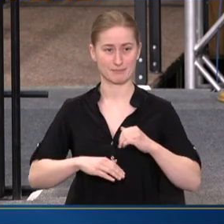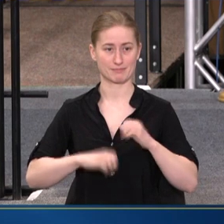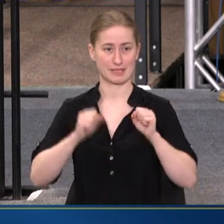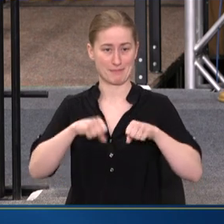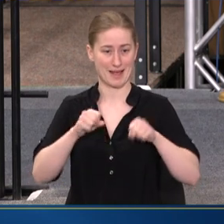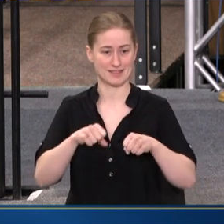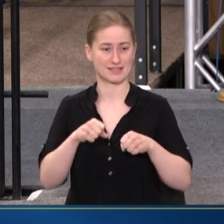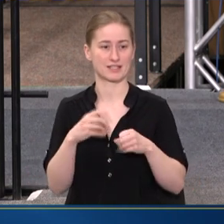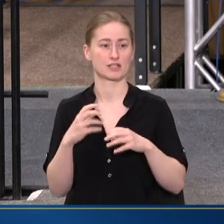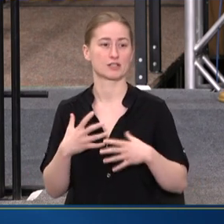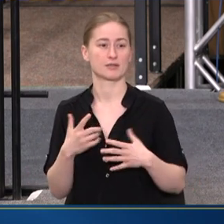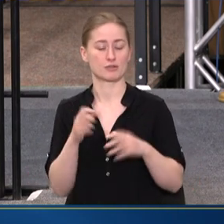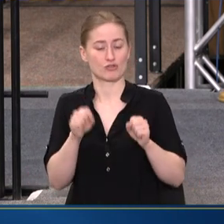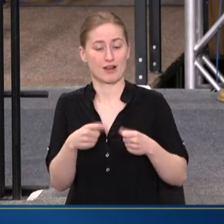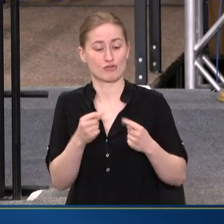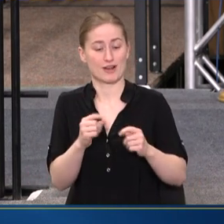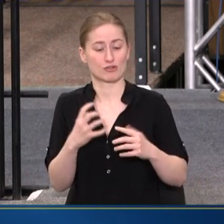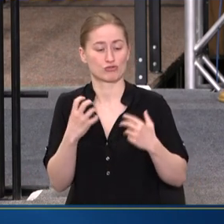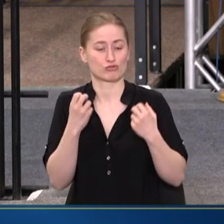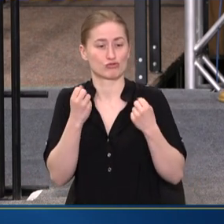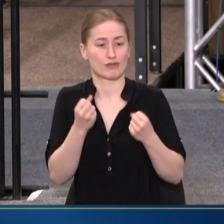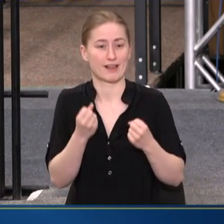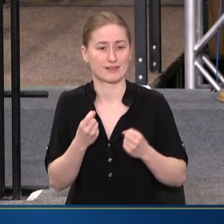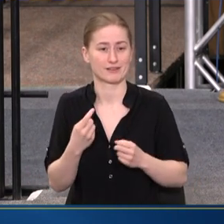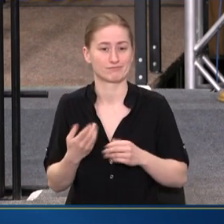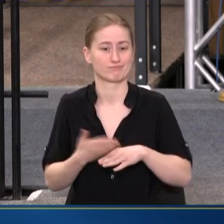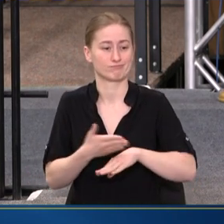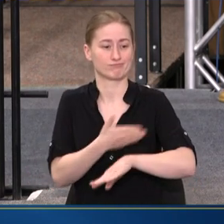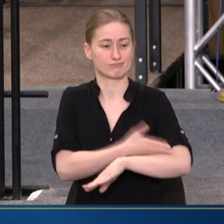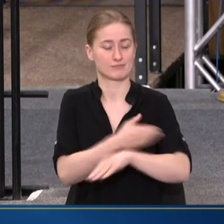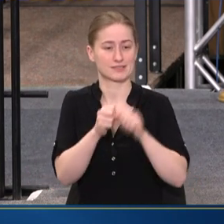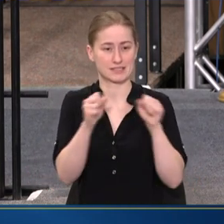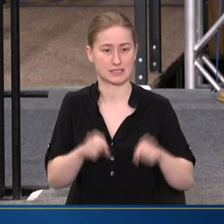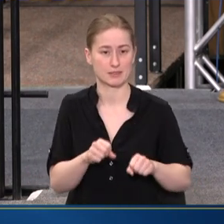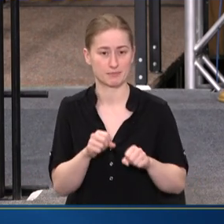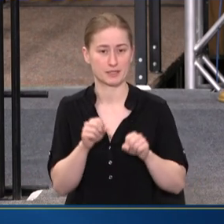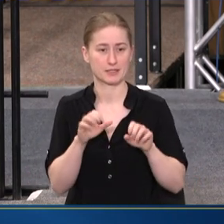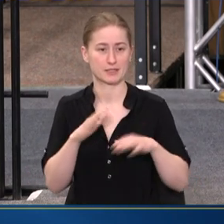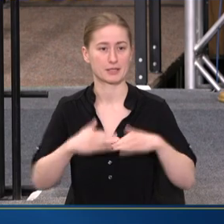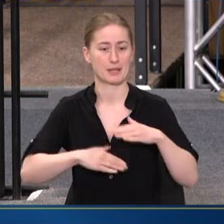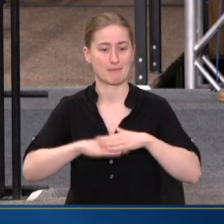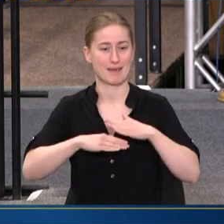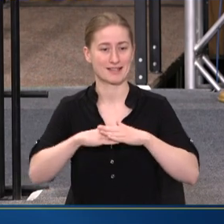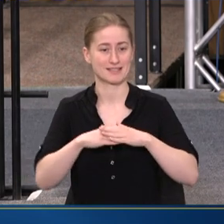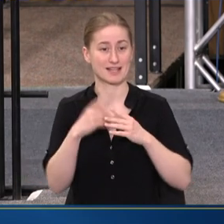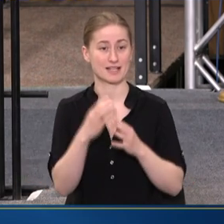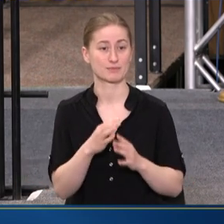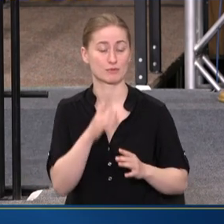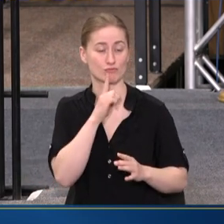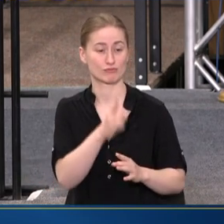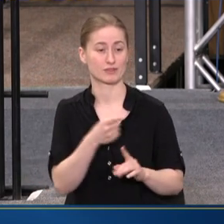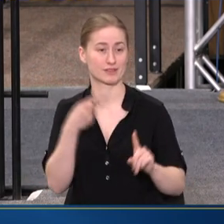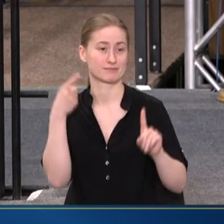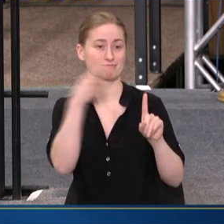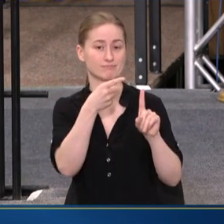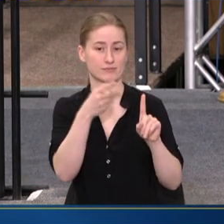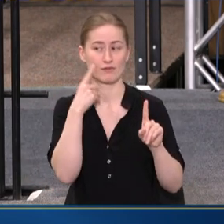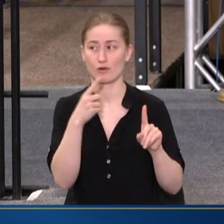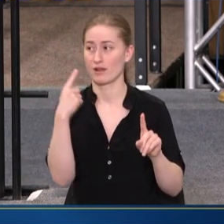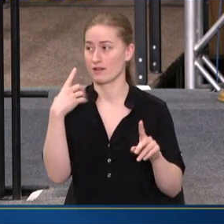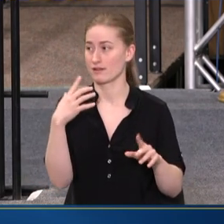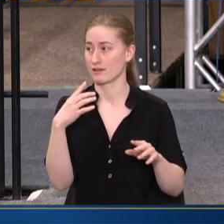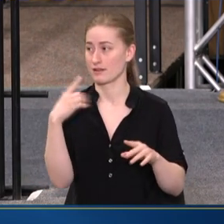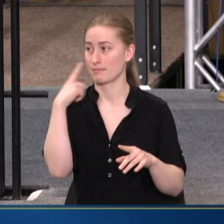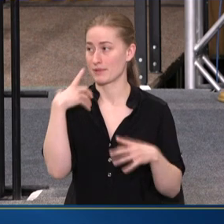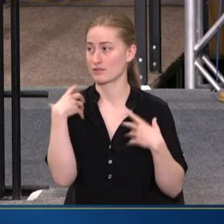STRENGTHENING SYSTEM CAPACITY THROUGH INVESTING IN WORKFORCE HAS BEEN A KEY FOCUS OF BOTH THE PRESIDENT'S NATIONAL MENTAL HEALTH STRATEGY